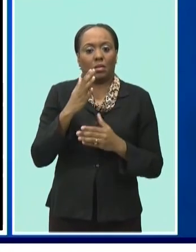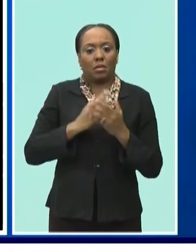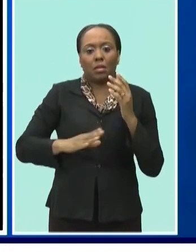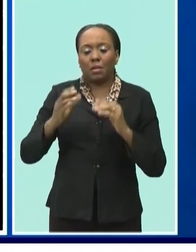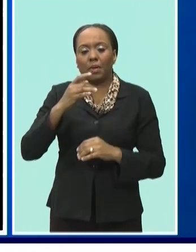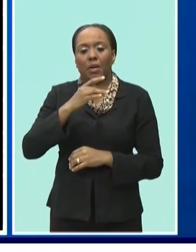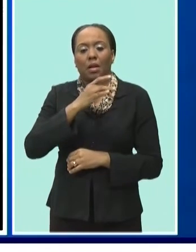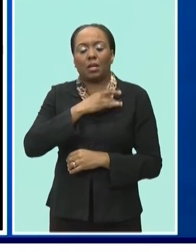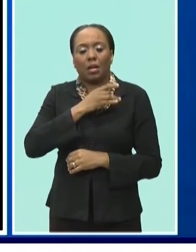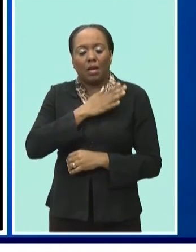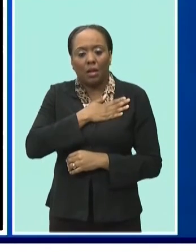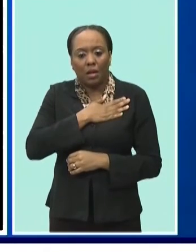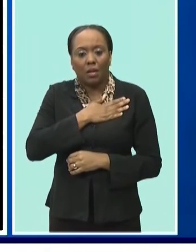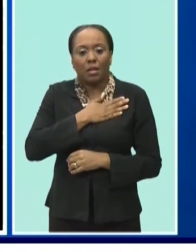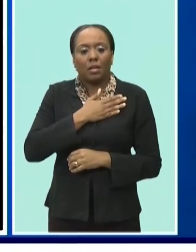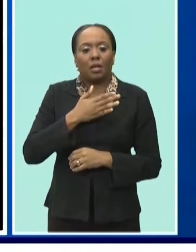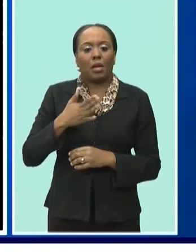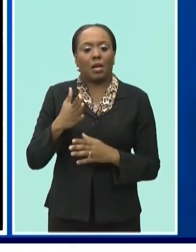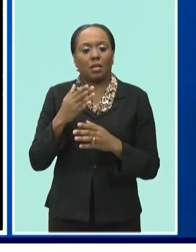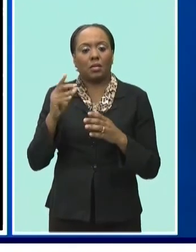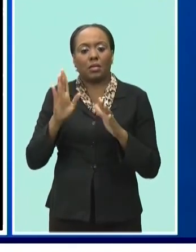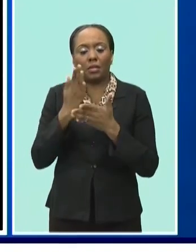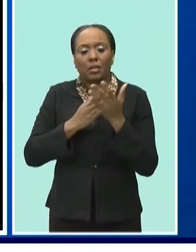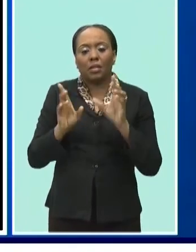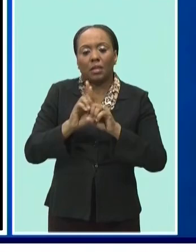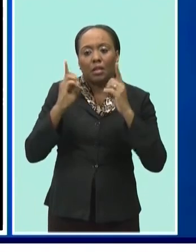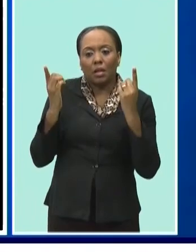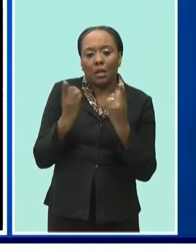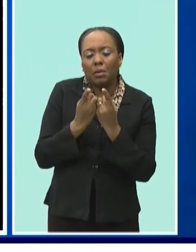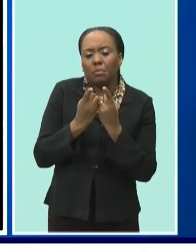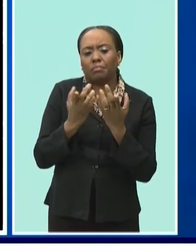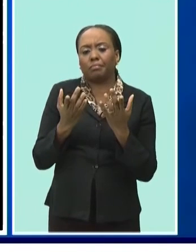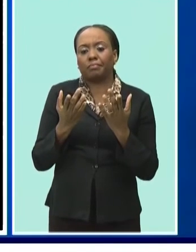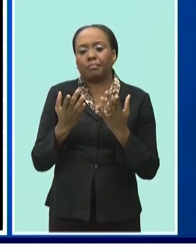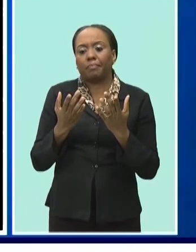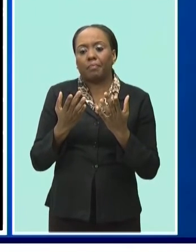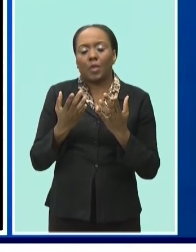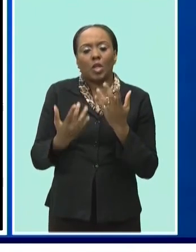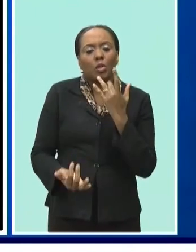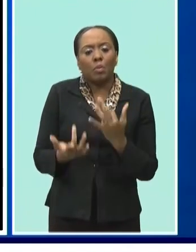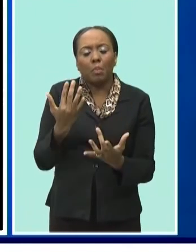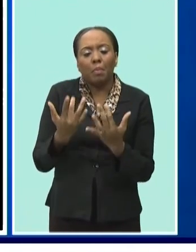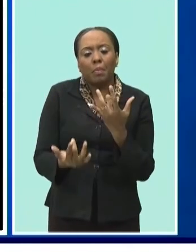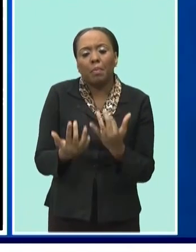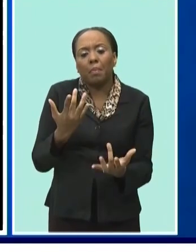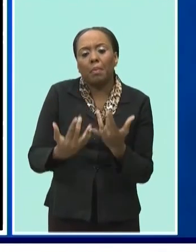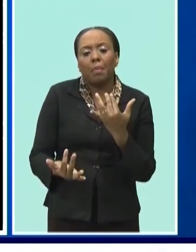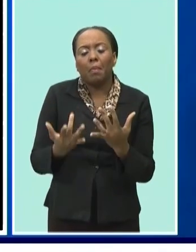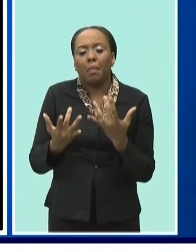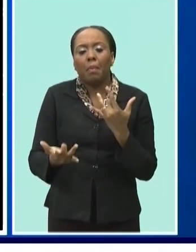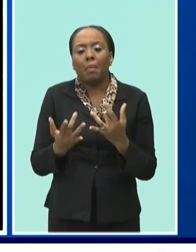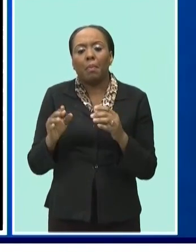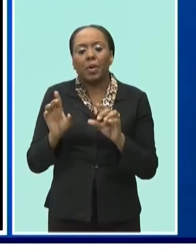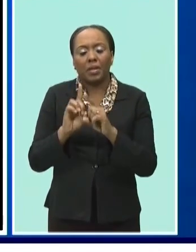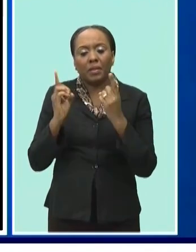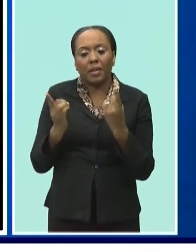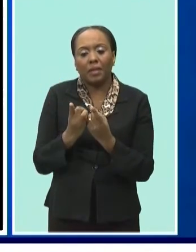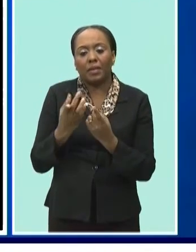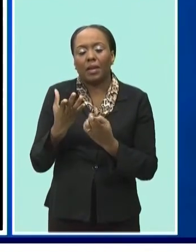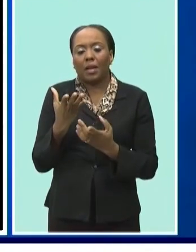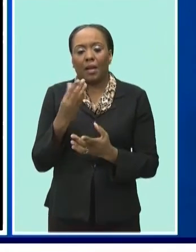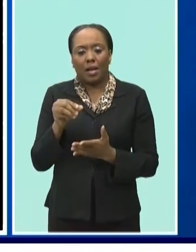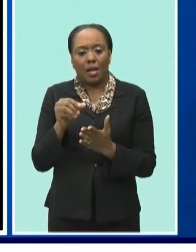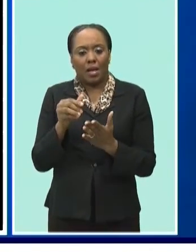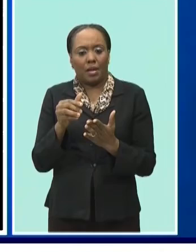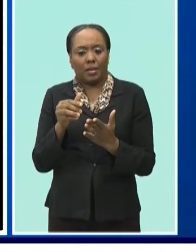intensive care unit, the recovery department, specialist clinics, the burn unit and the pharmacy. According to witnesses,